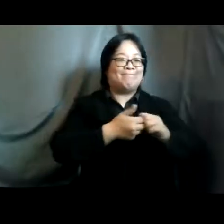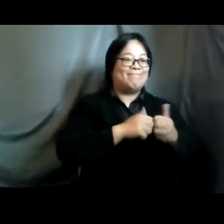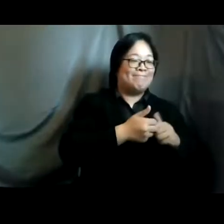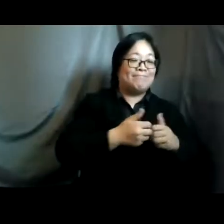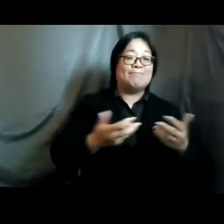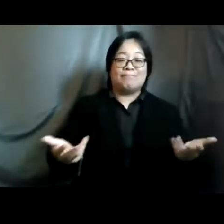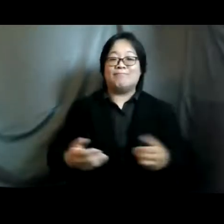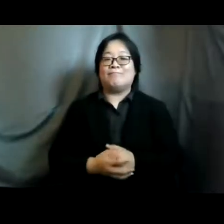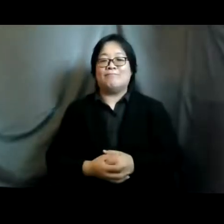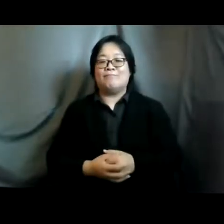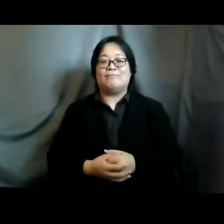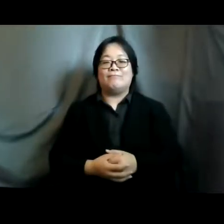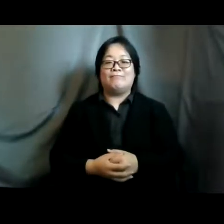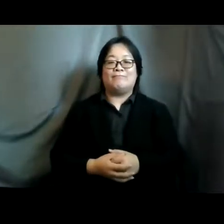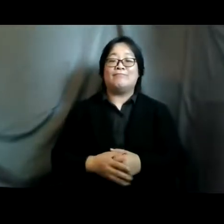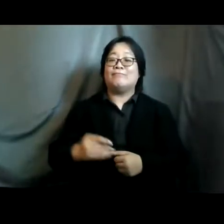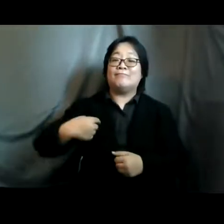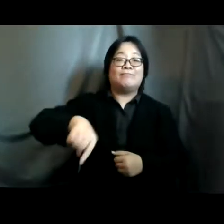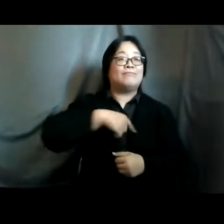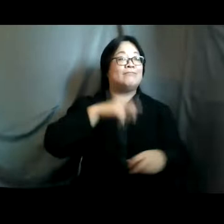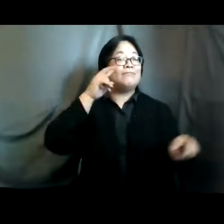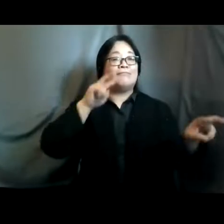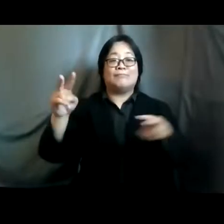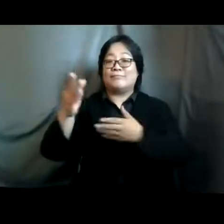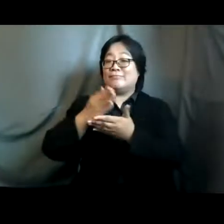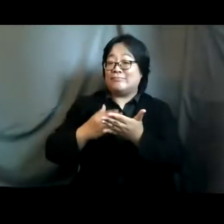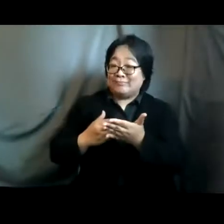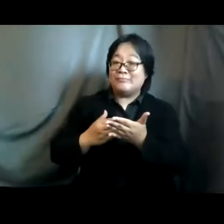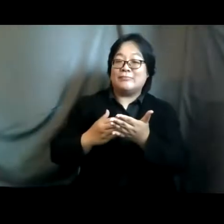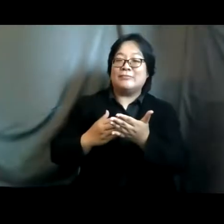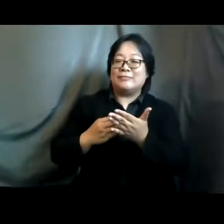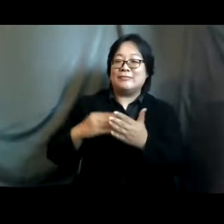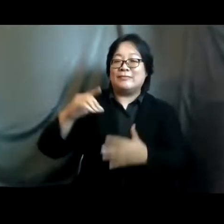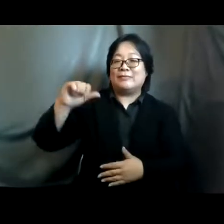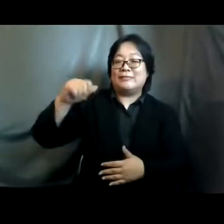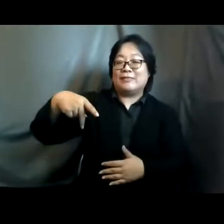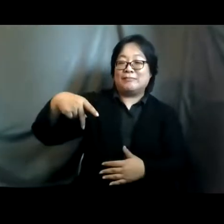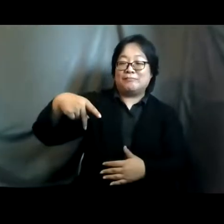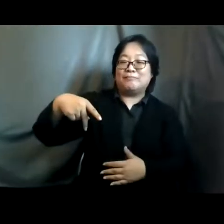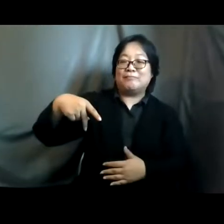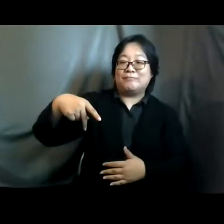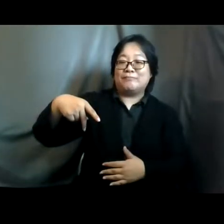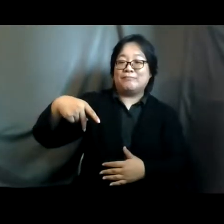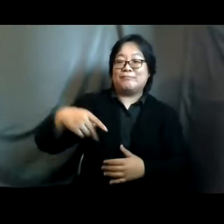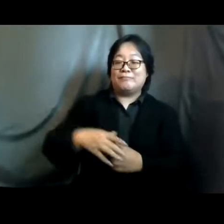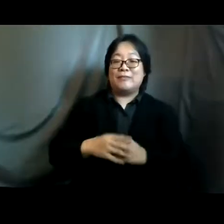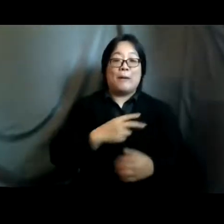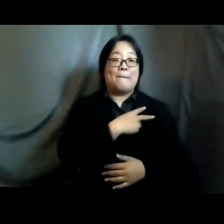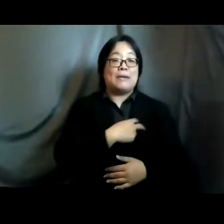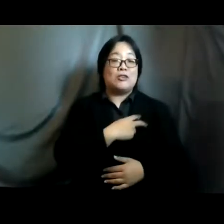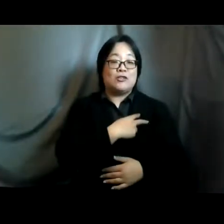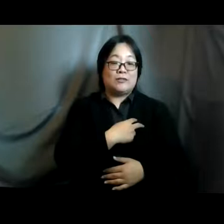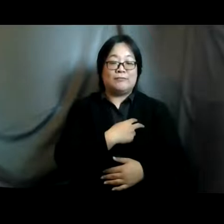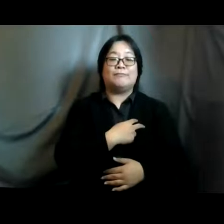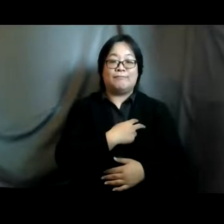and um we can see that you know some of those gaps in uh um uh beijing were the